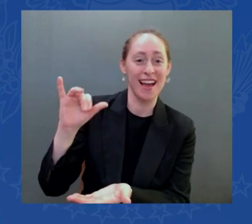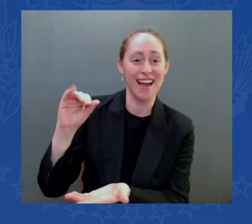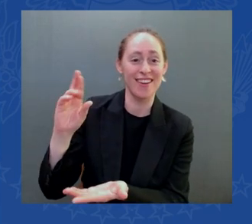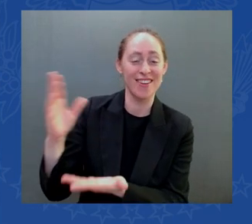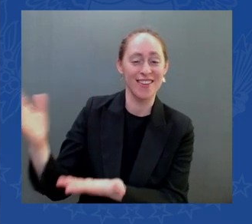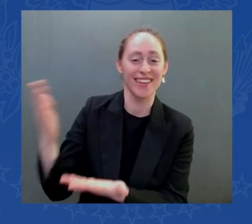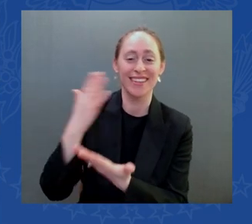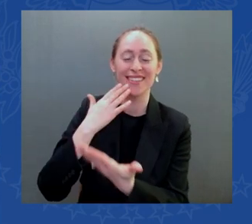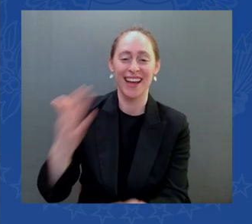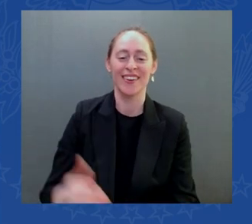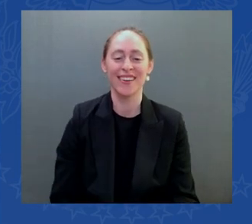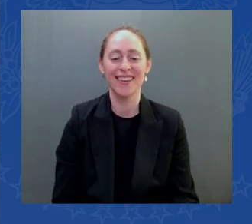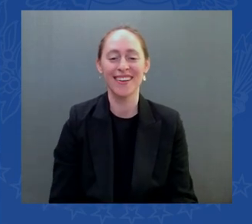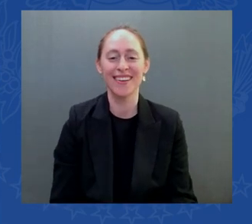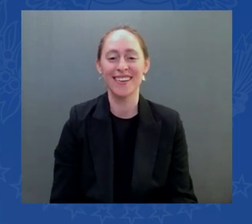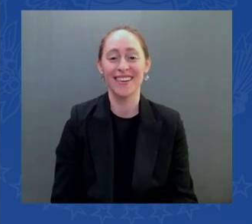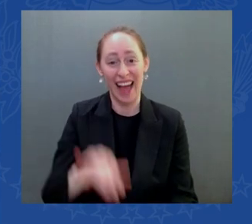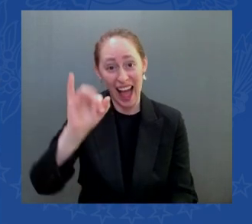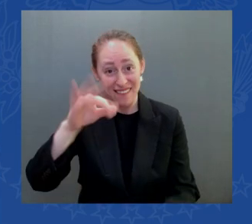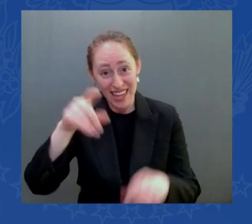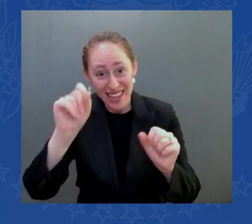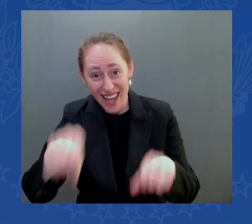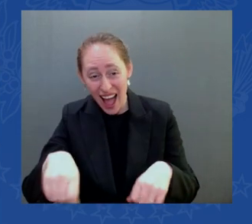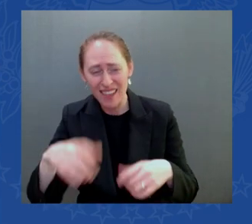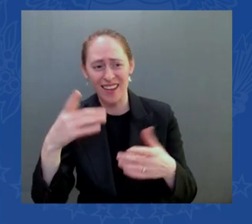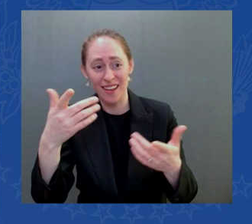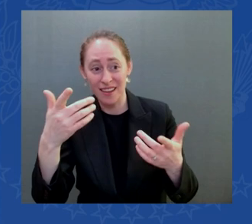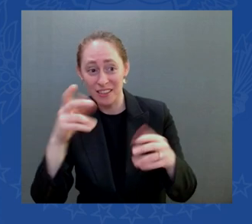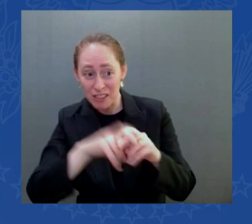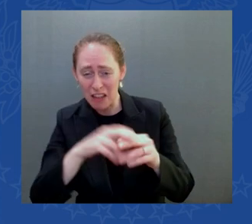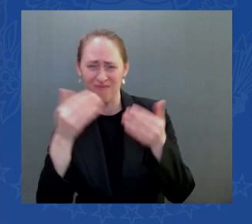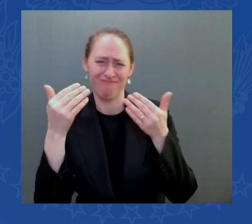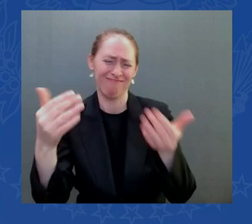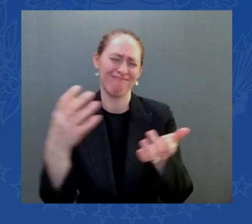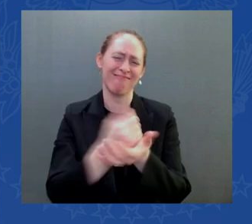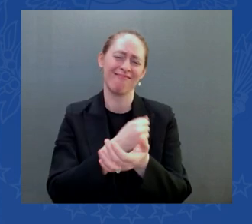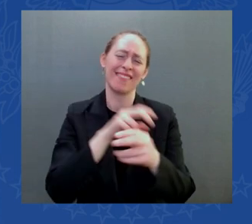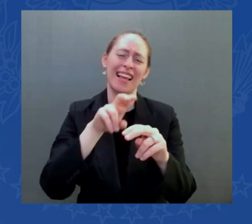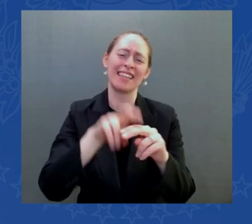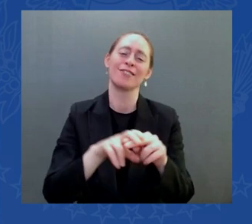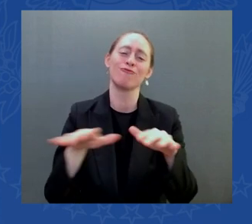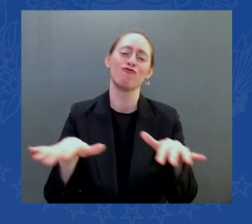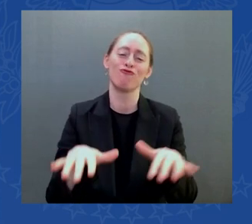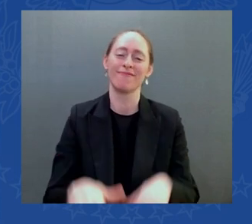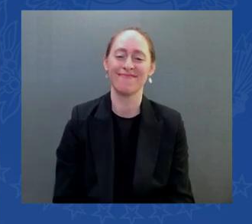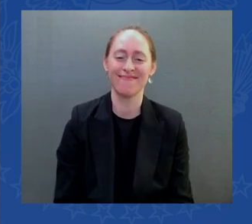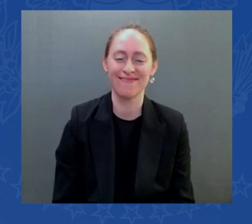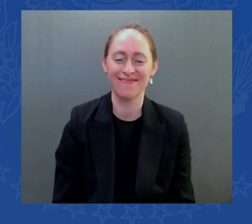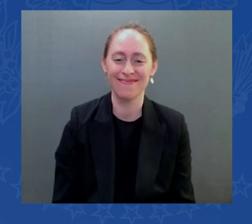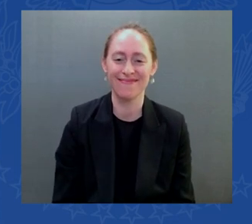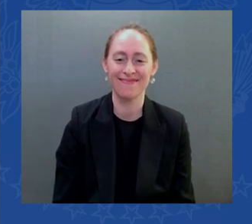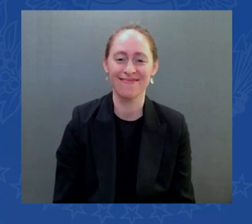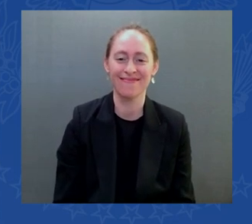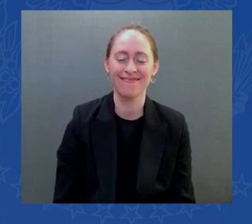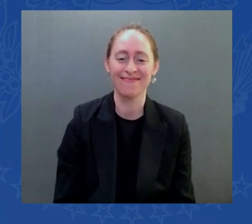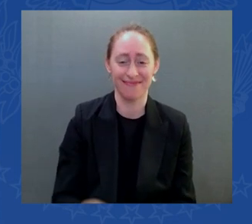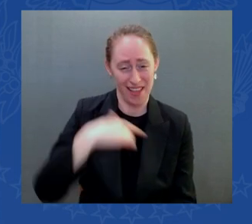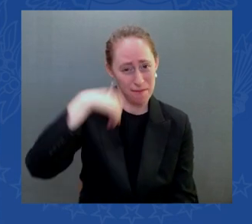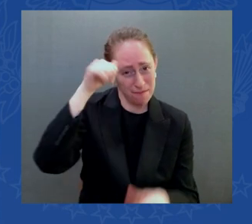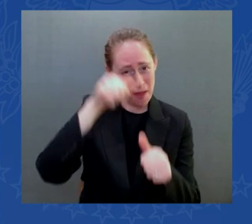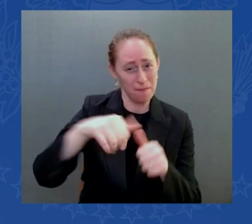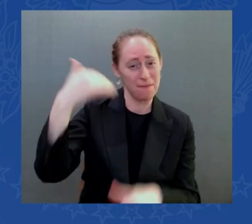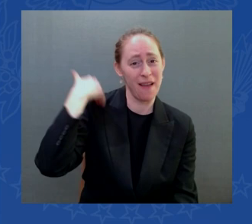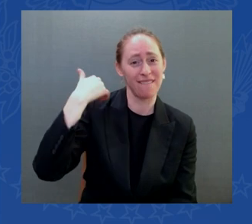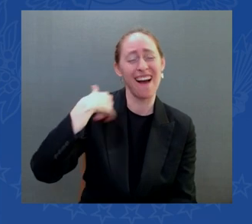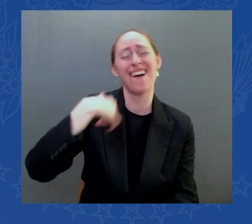I once several years ago said everybody take a seat there about where it was an evening